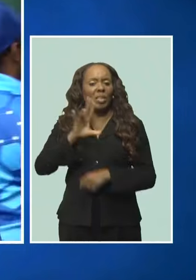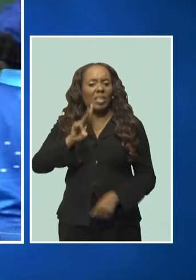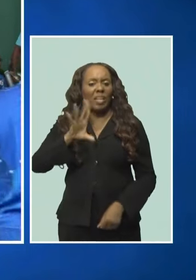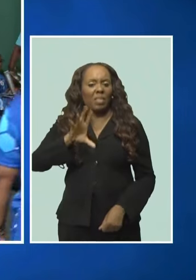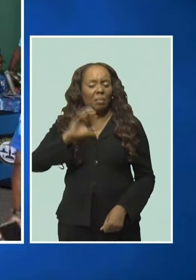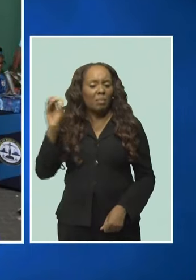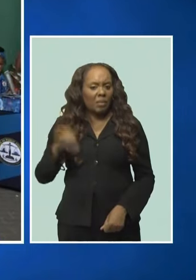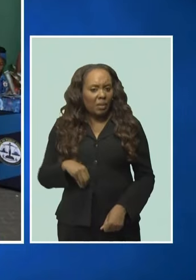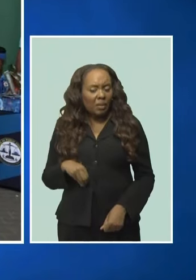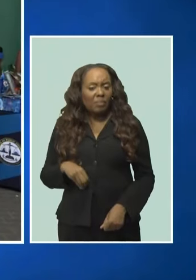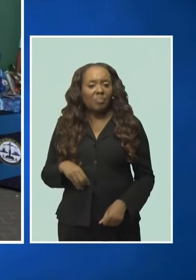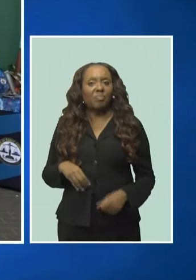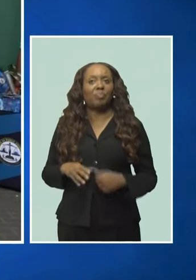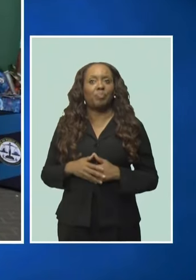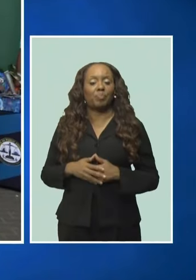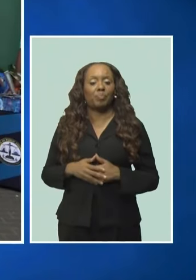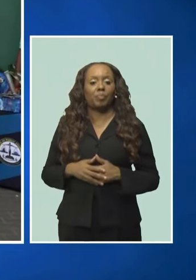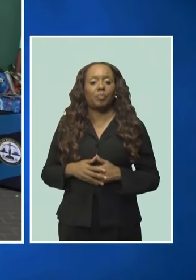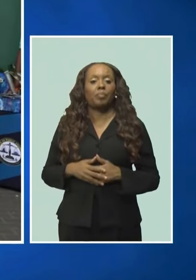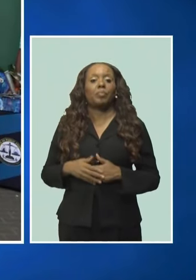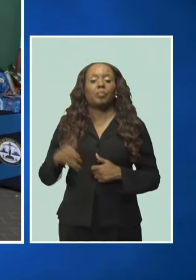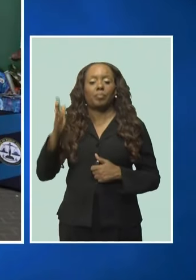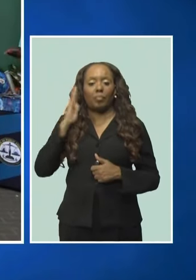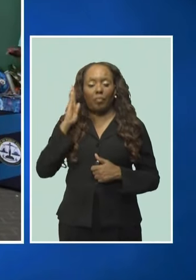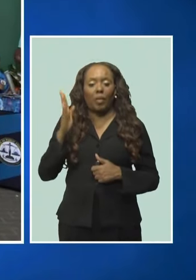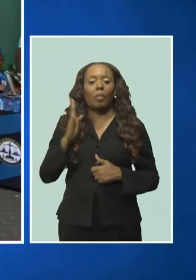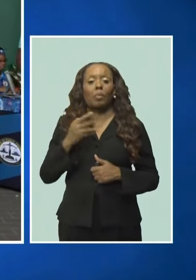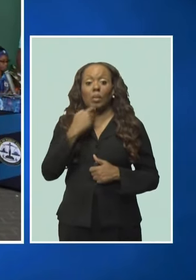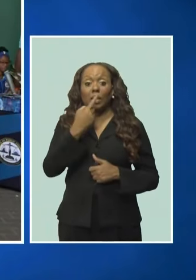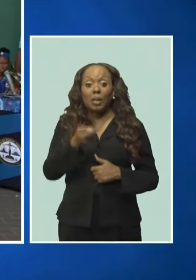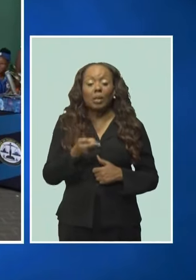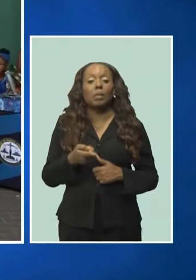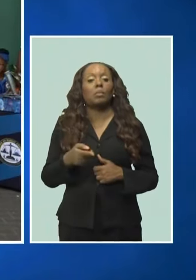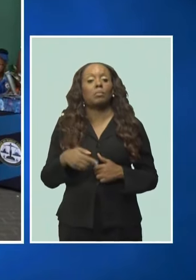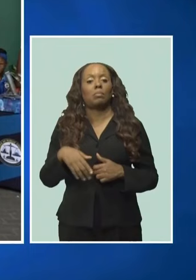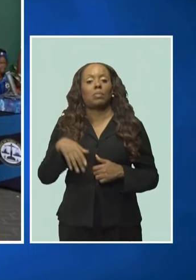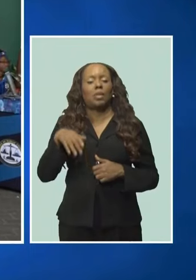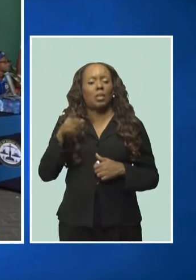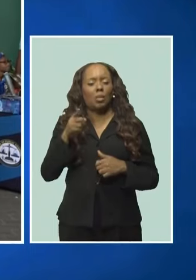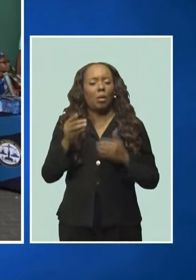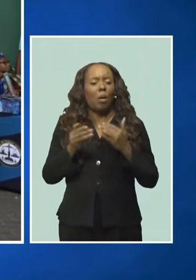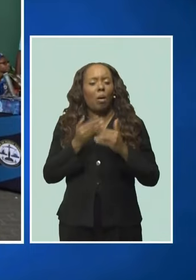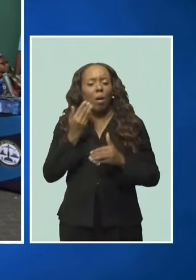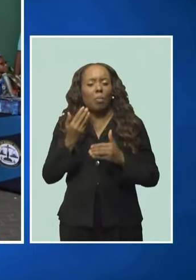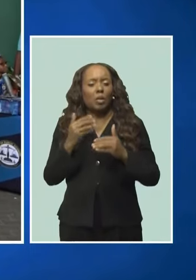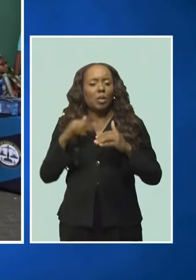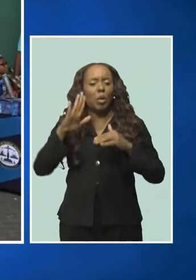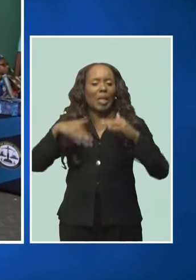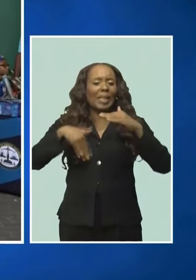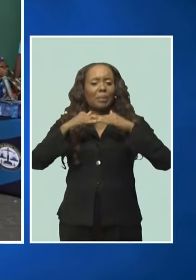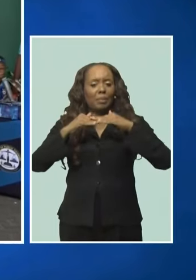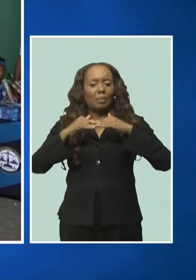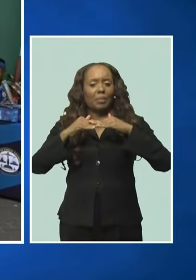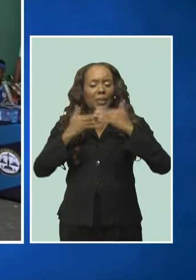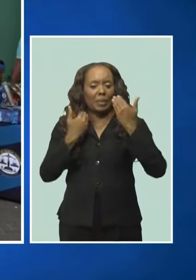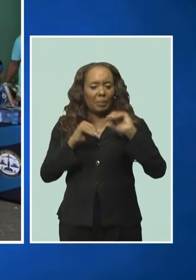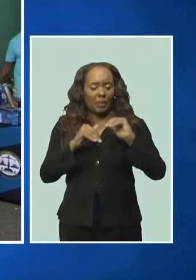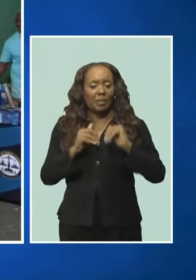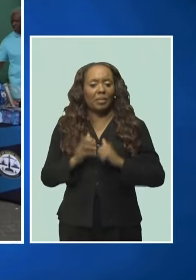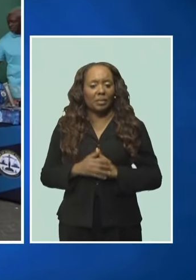the providers have agreed to notify the consumers to let them know they've reached their limit. Now, if the provider does not